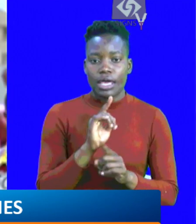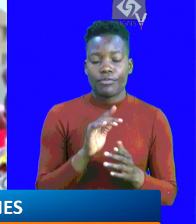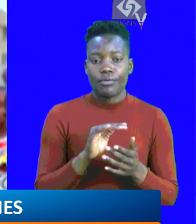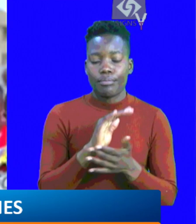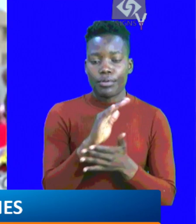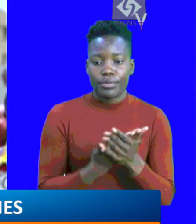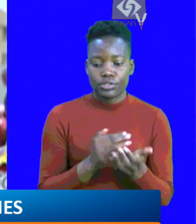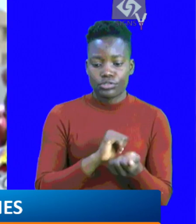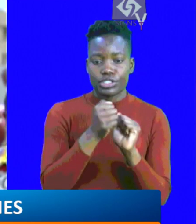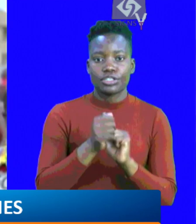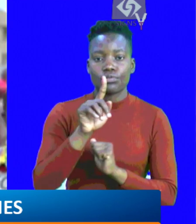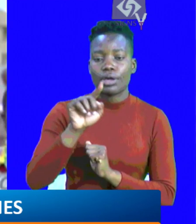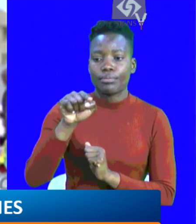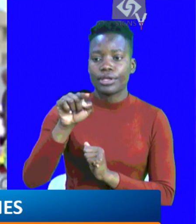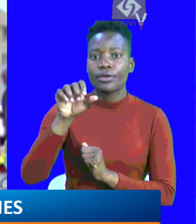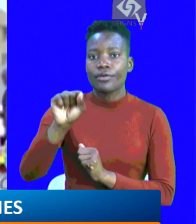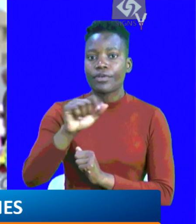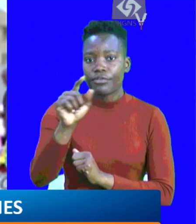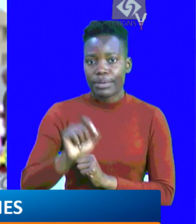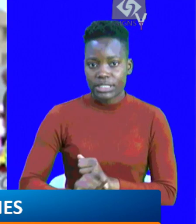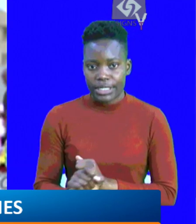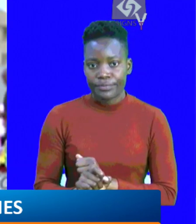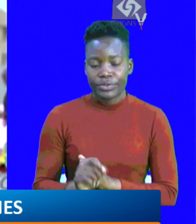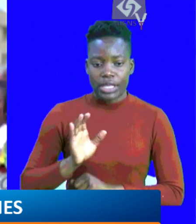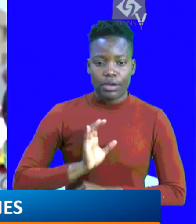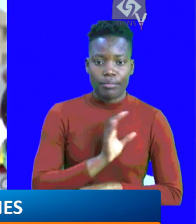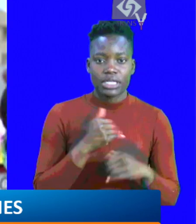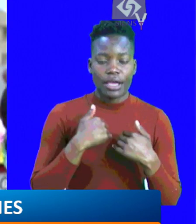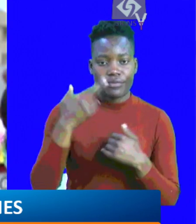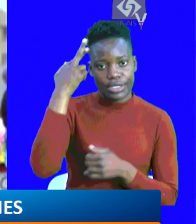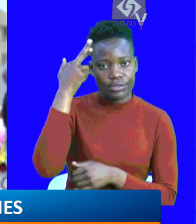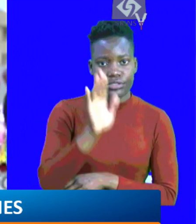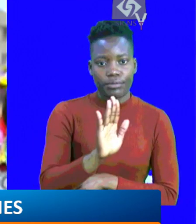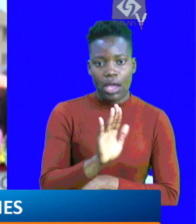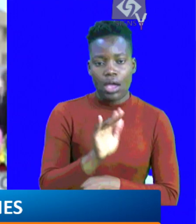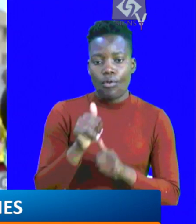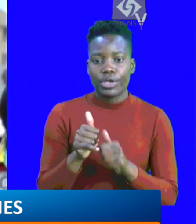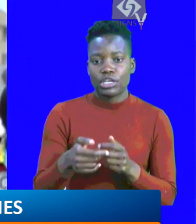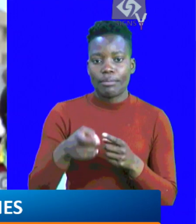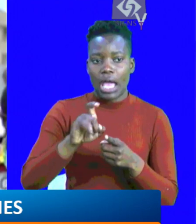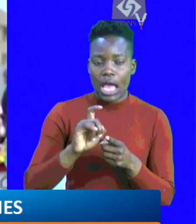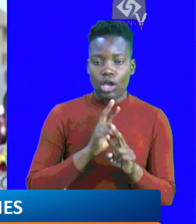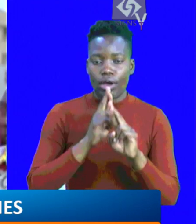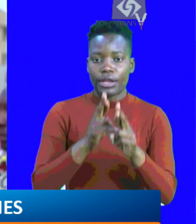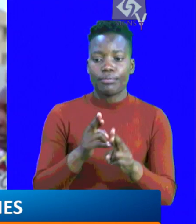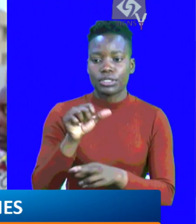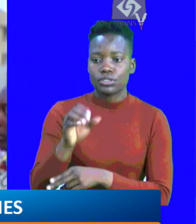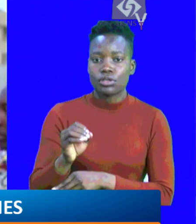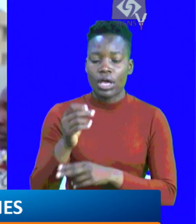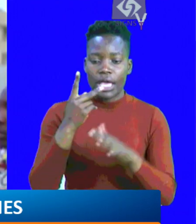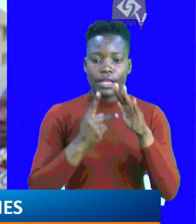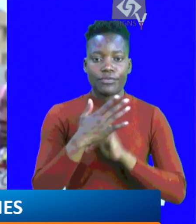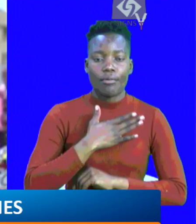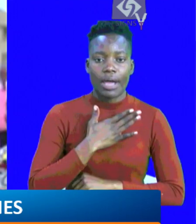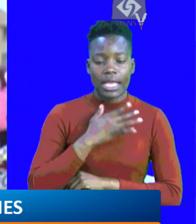Tenderball, and they have proposed to amend that to 1.5%. The committee has reasons, justifiable reasons that they did put in their